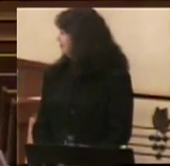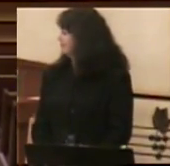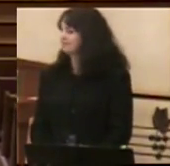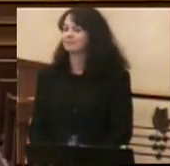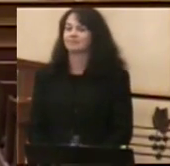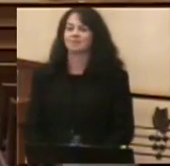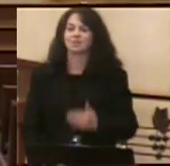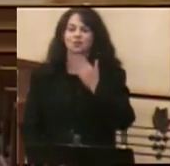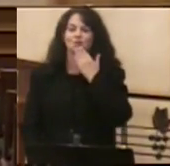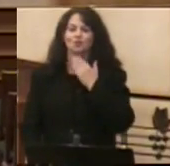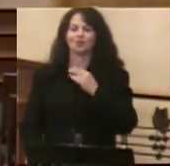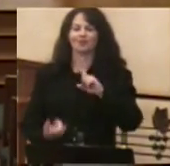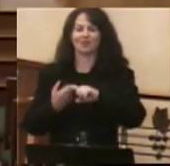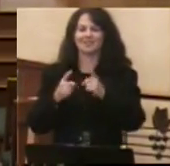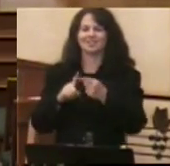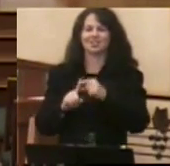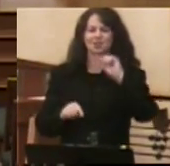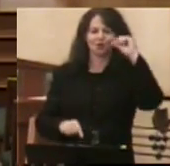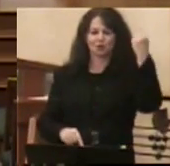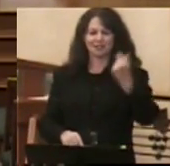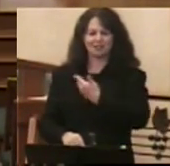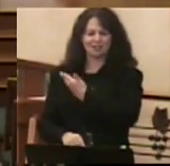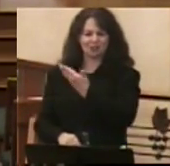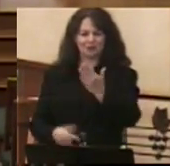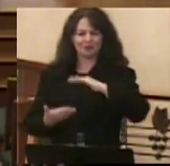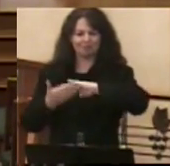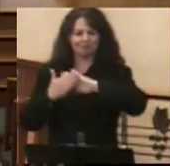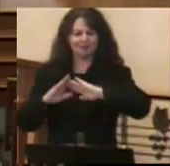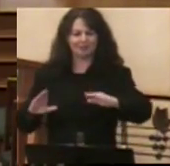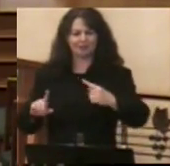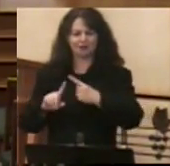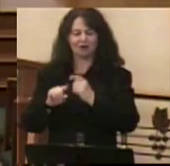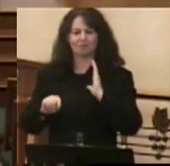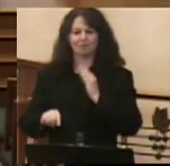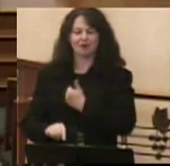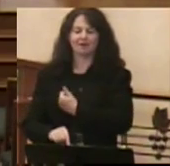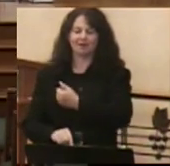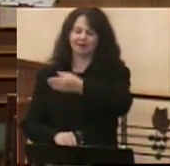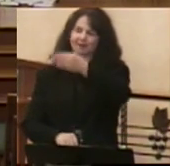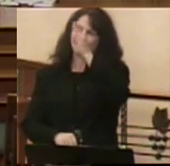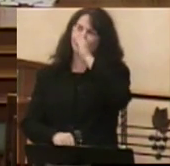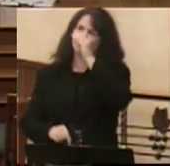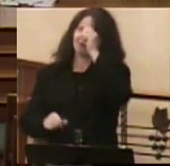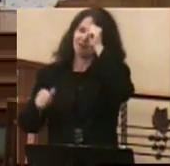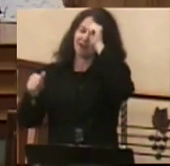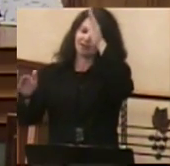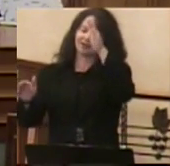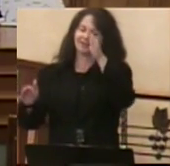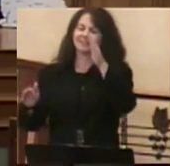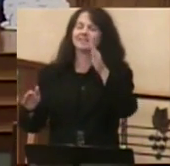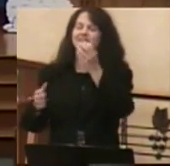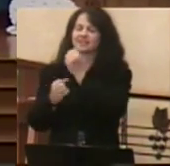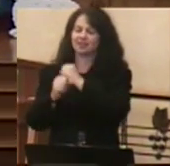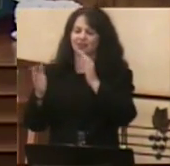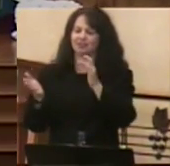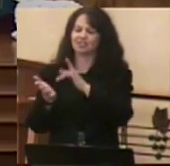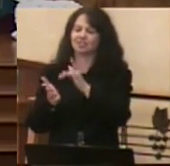Well, dear friends in Christ, grace to you and peace from God our Father and from our Lord and Savior, Jesus Christ. Amen.